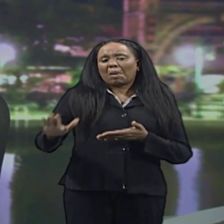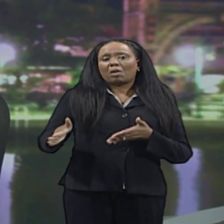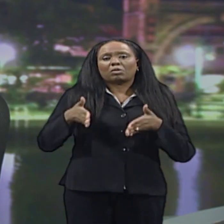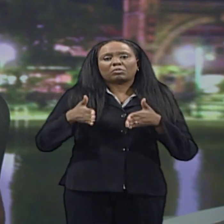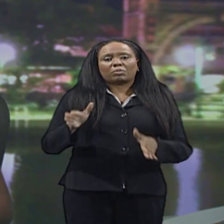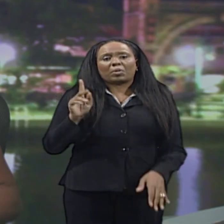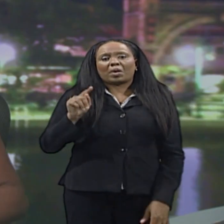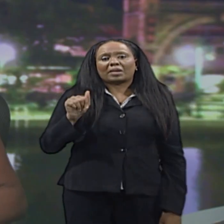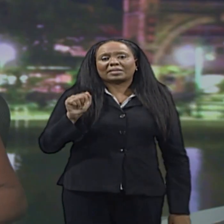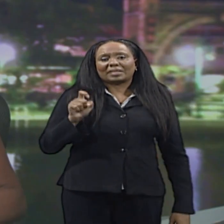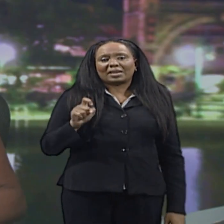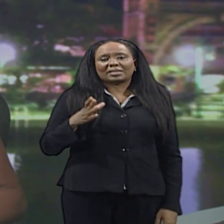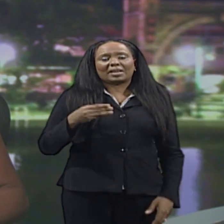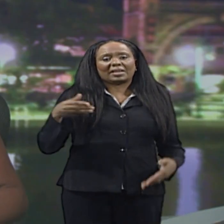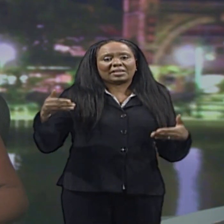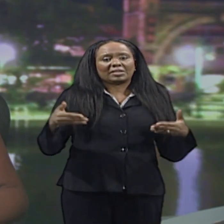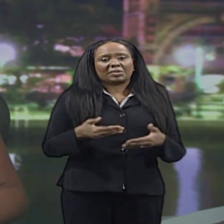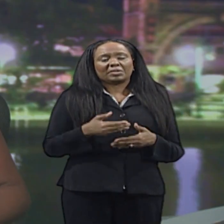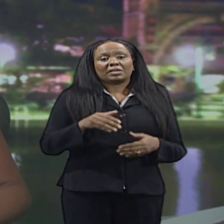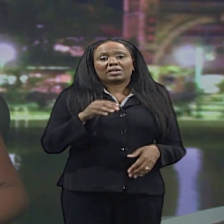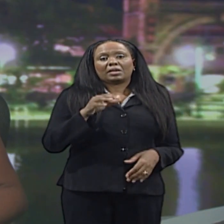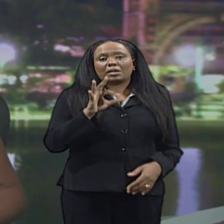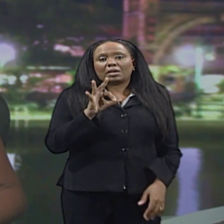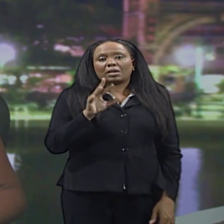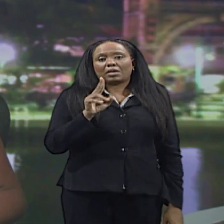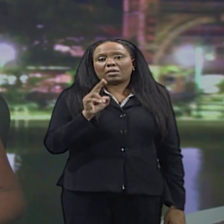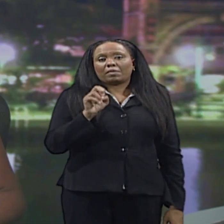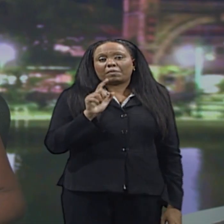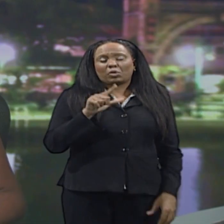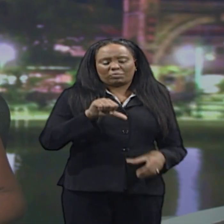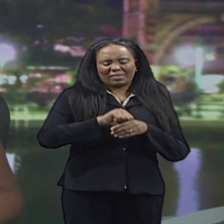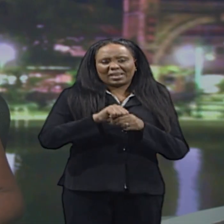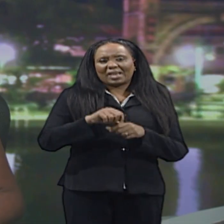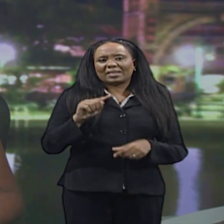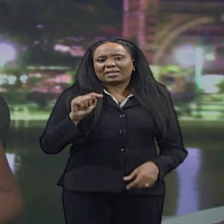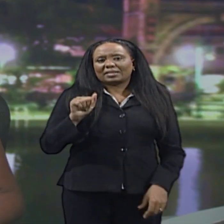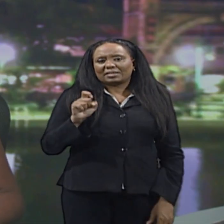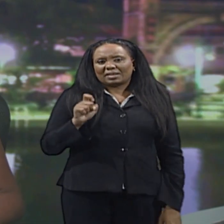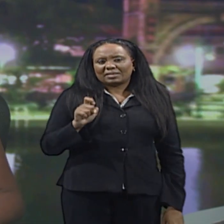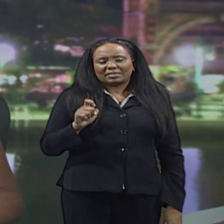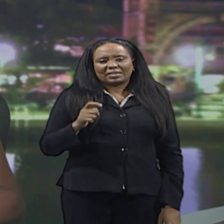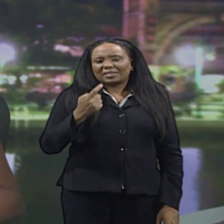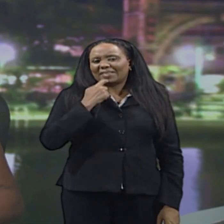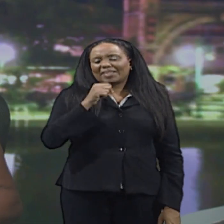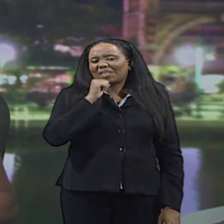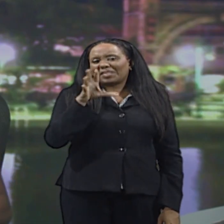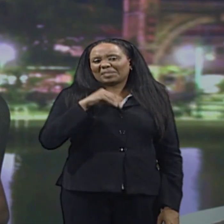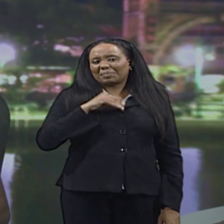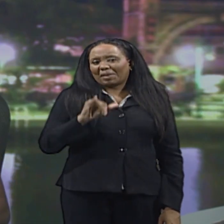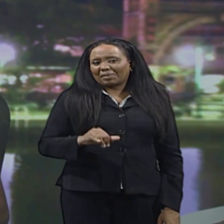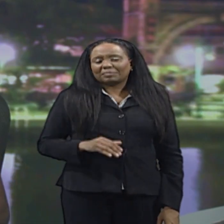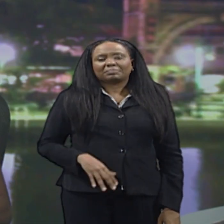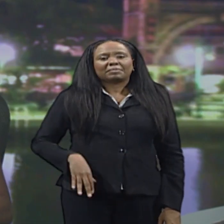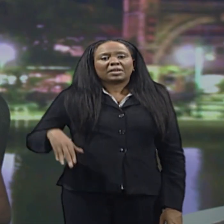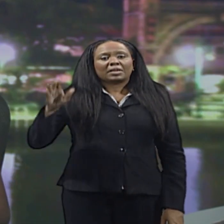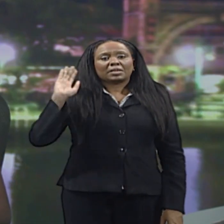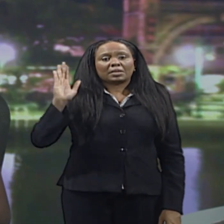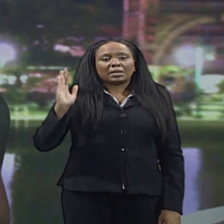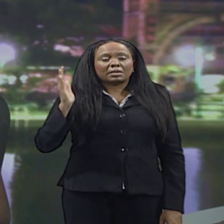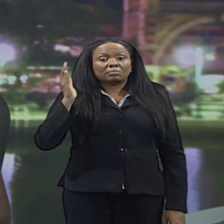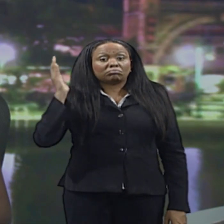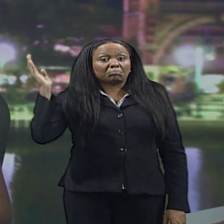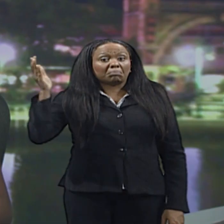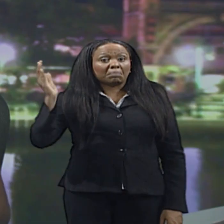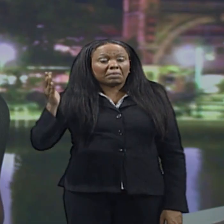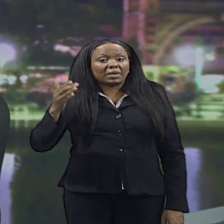road tax and introduce a fuel tax. Speaking at Weston in support of St. James North candidate David Walron, he says